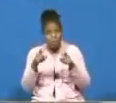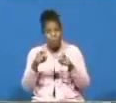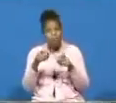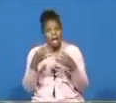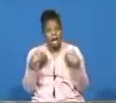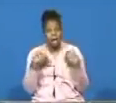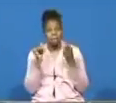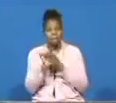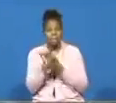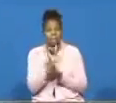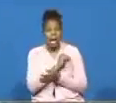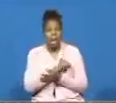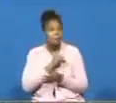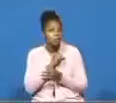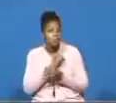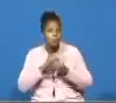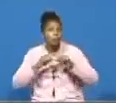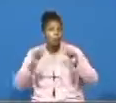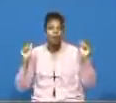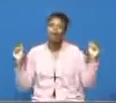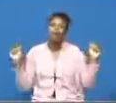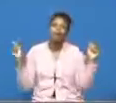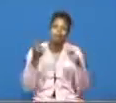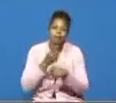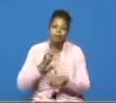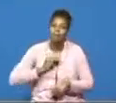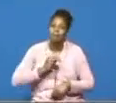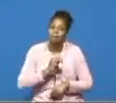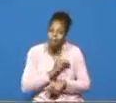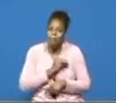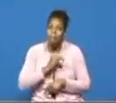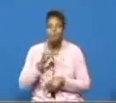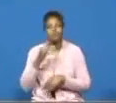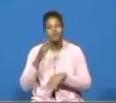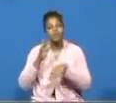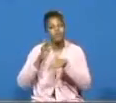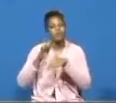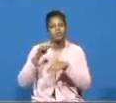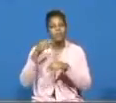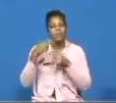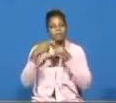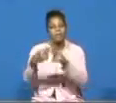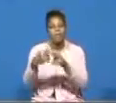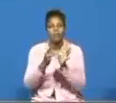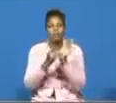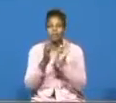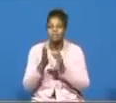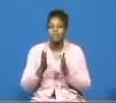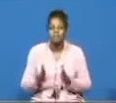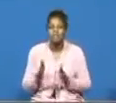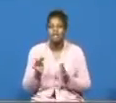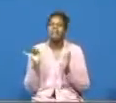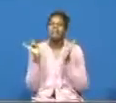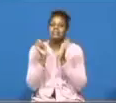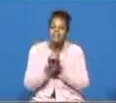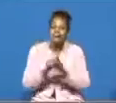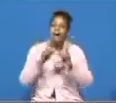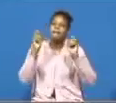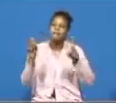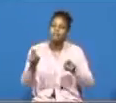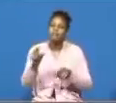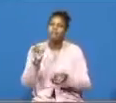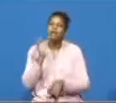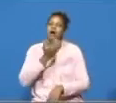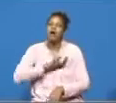be like this but every one of us who call ourselves christians this ought to be our